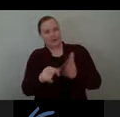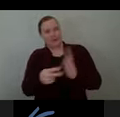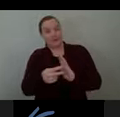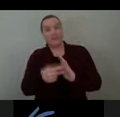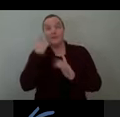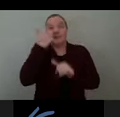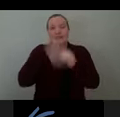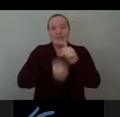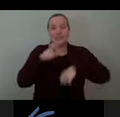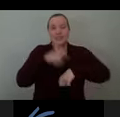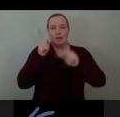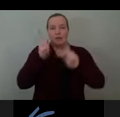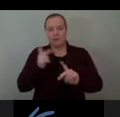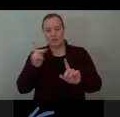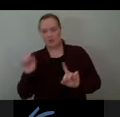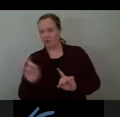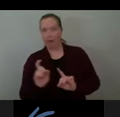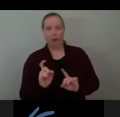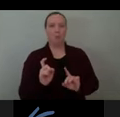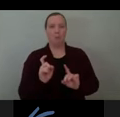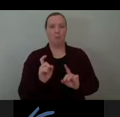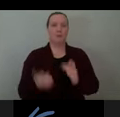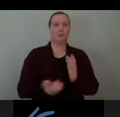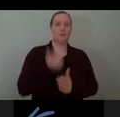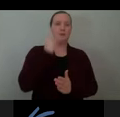the installation differently from the last. Next slide.